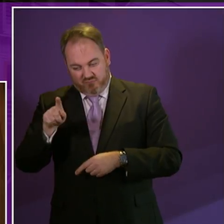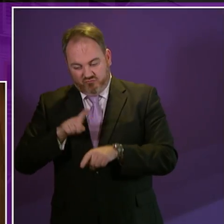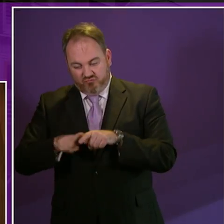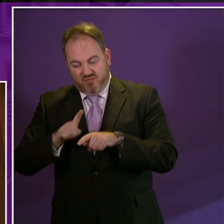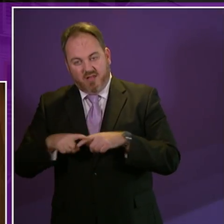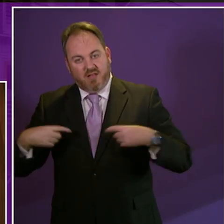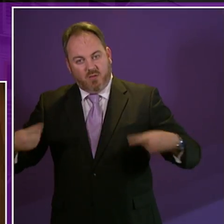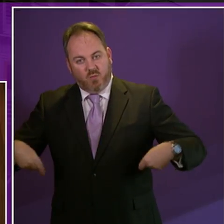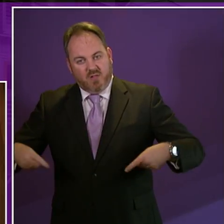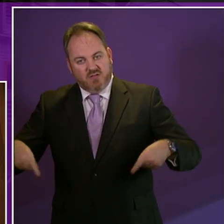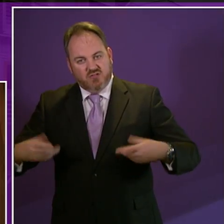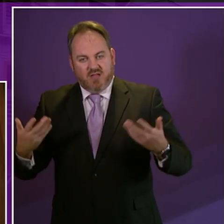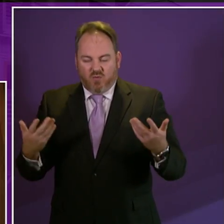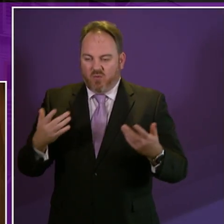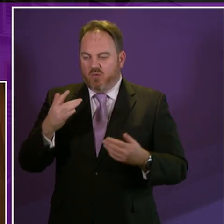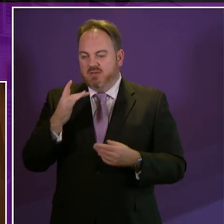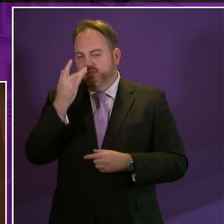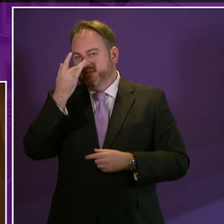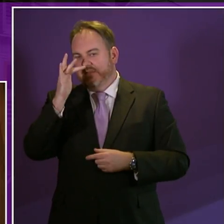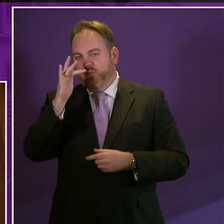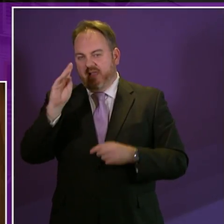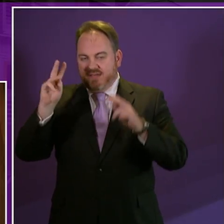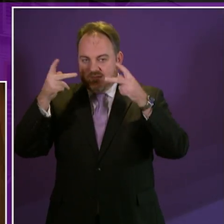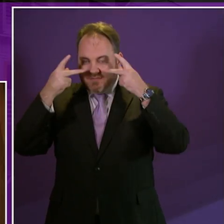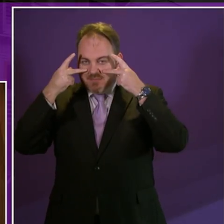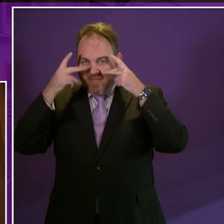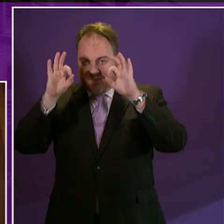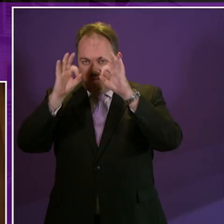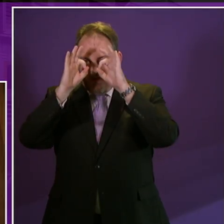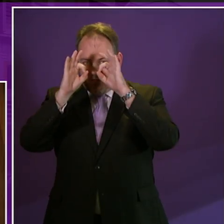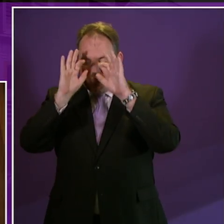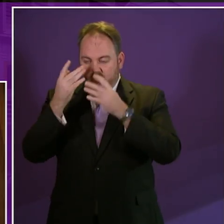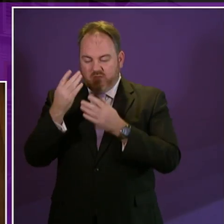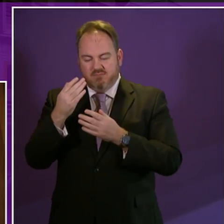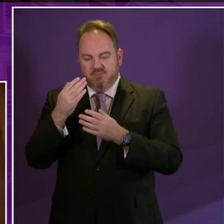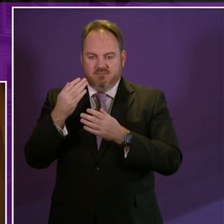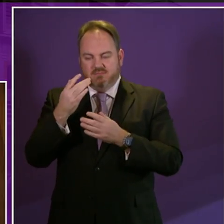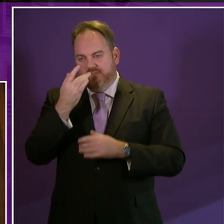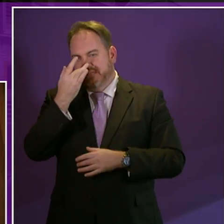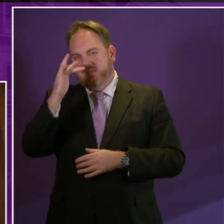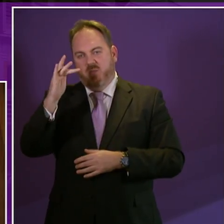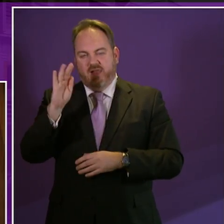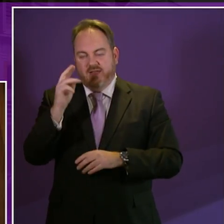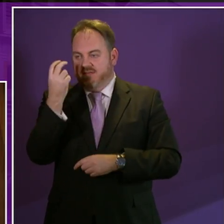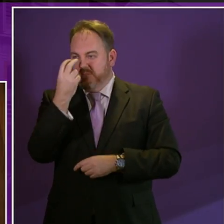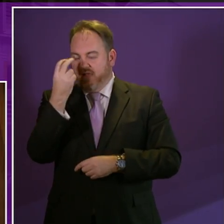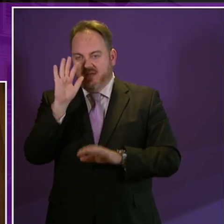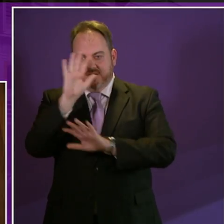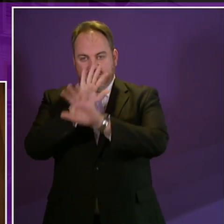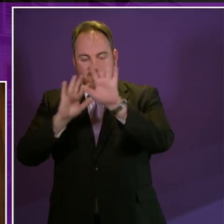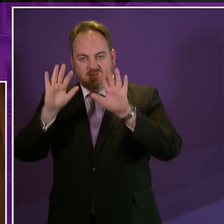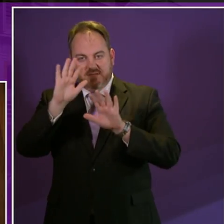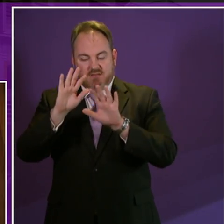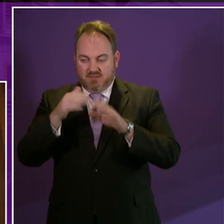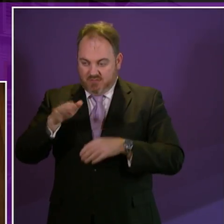pair of glasses that gave you an example of how it would be with a visual impairment. We then progressed over from the Town Hall to